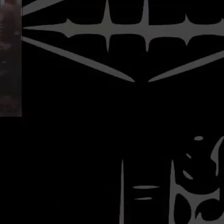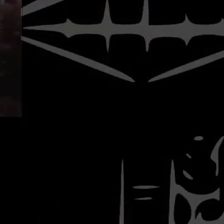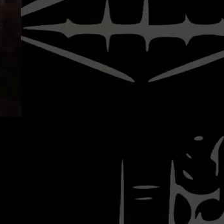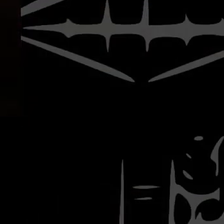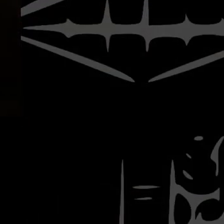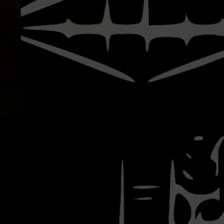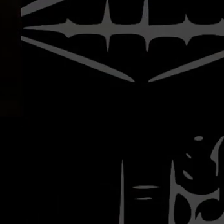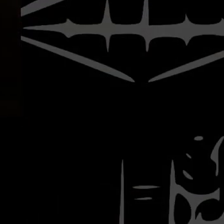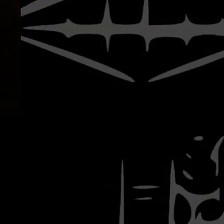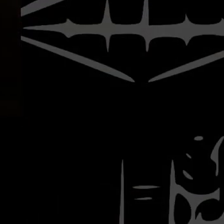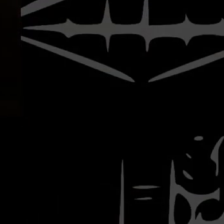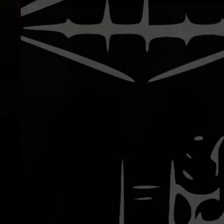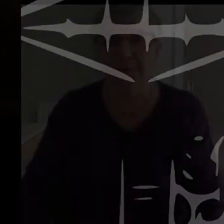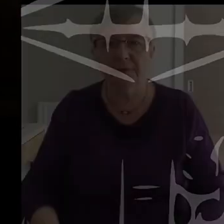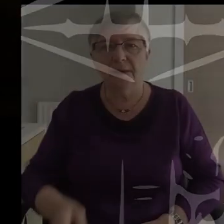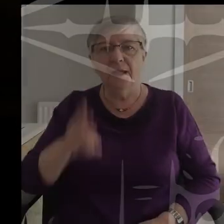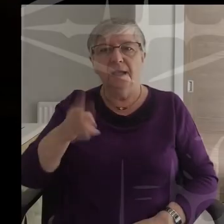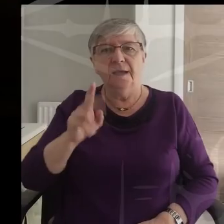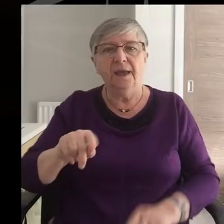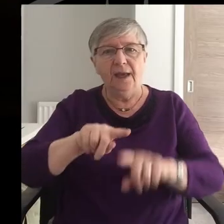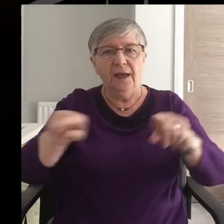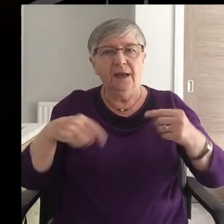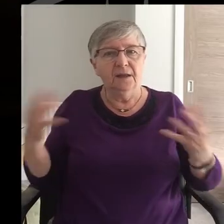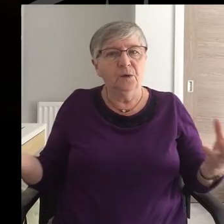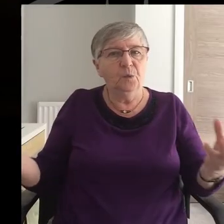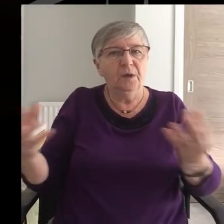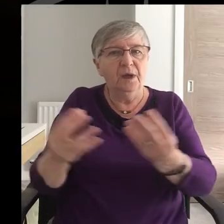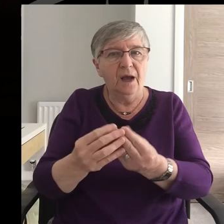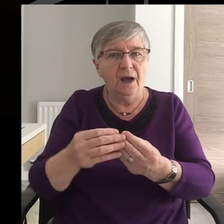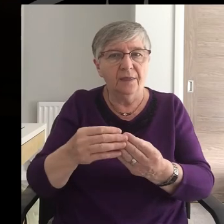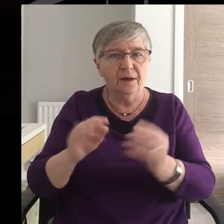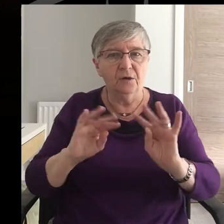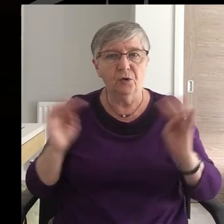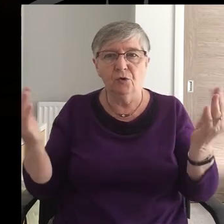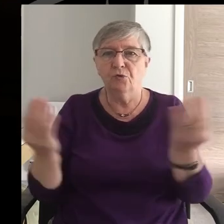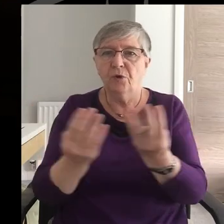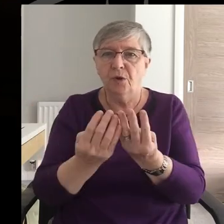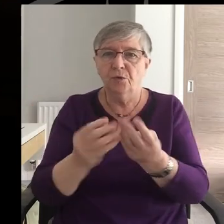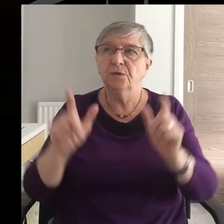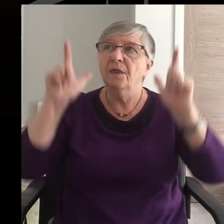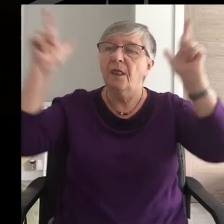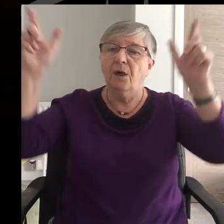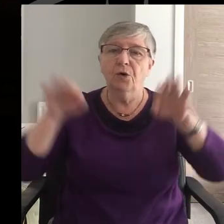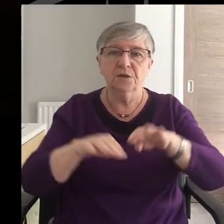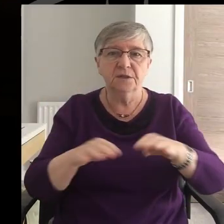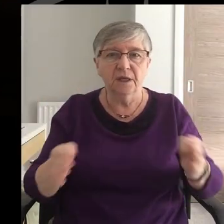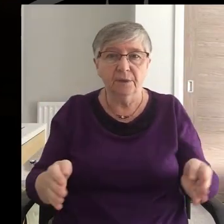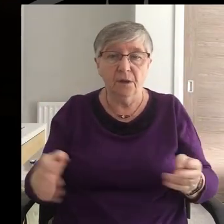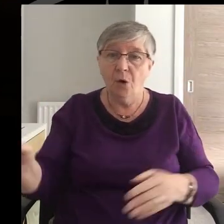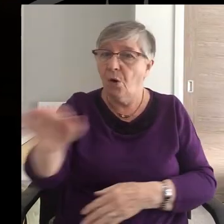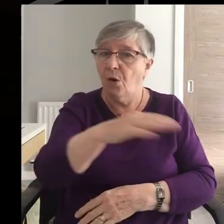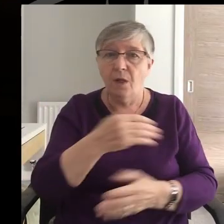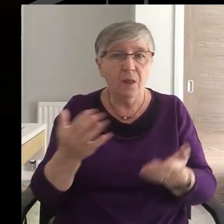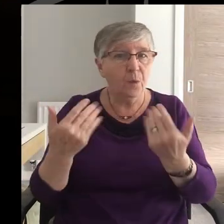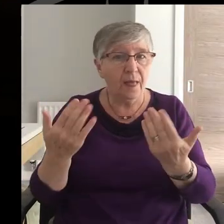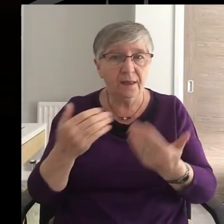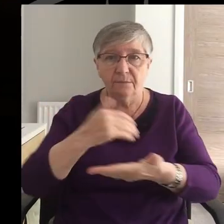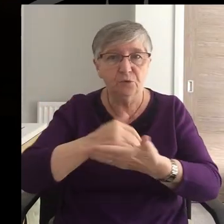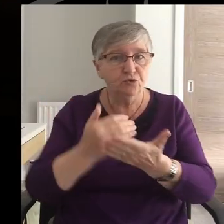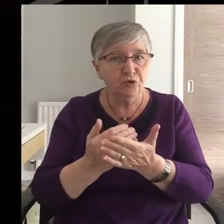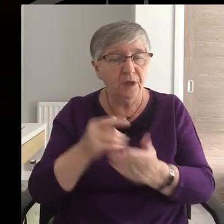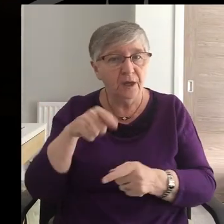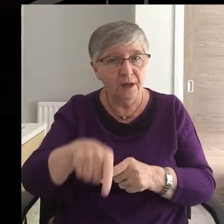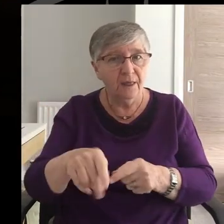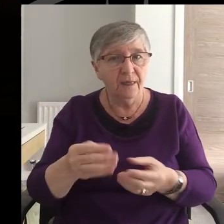So once more we gather around the table Which is the Lord's table All are welcome to share in this meal